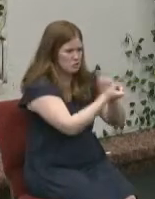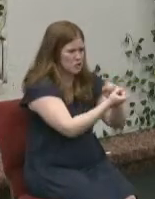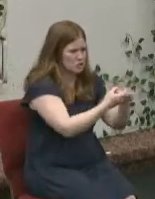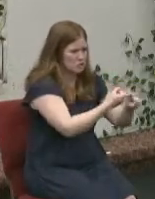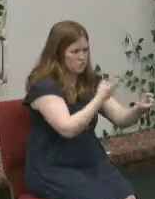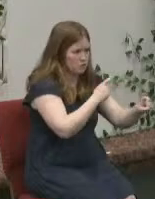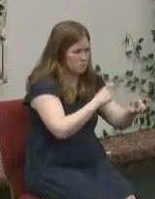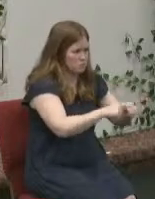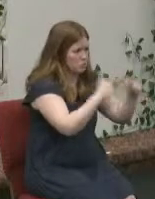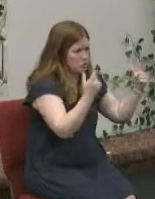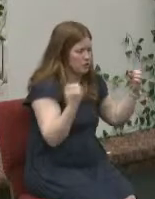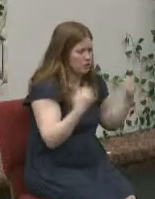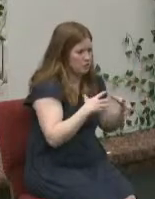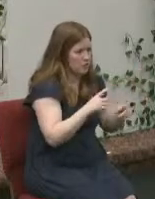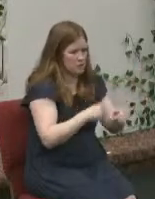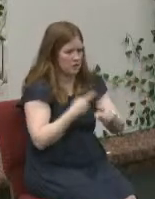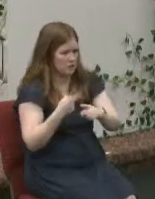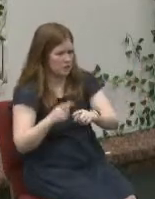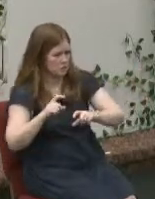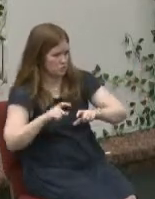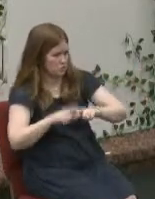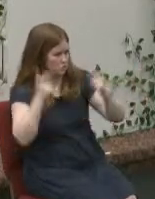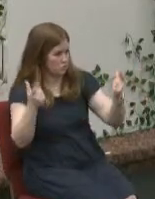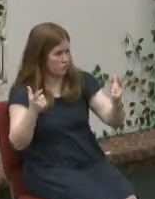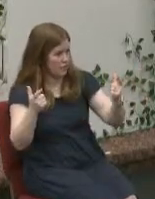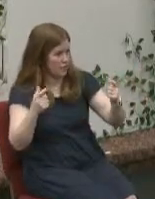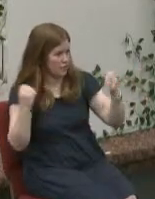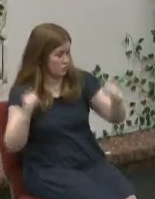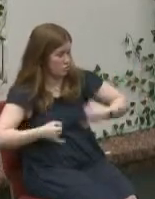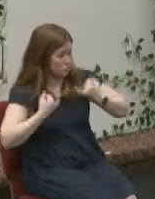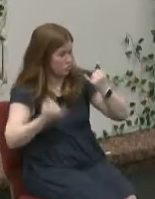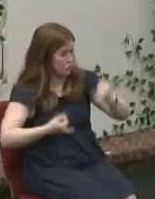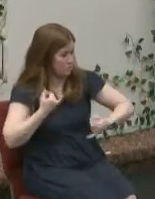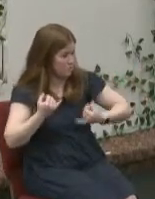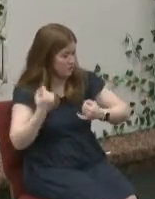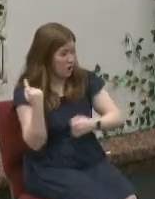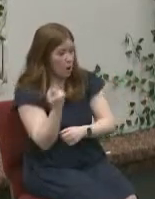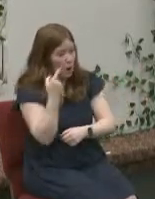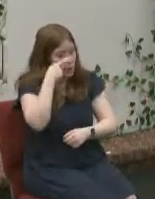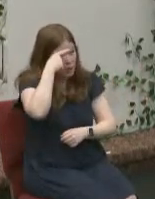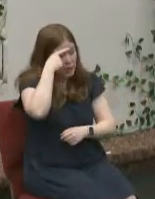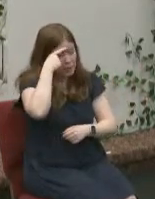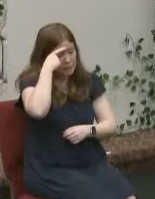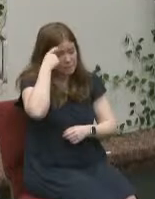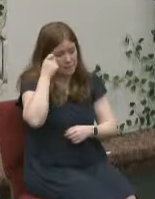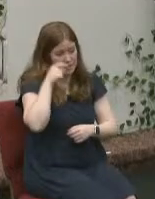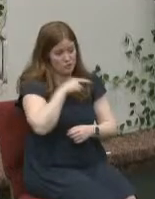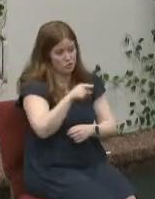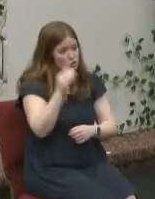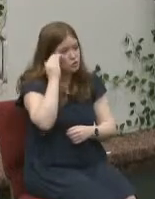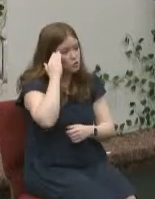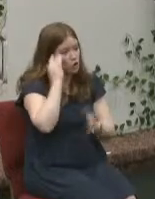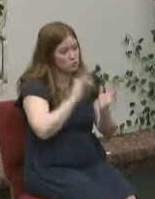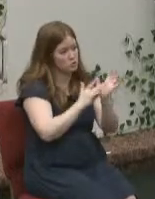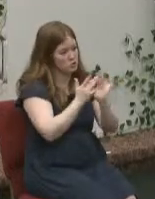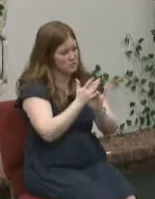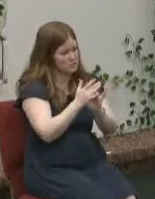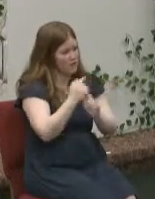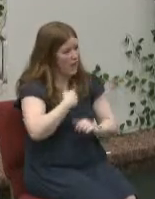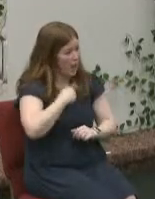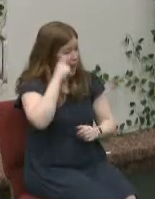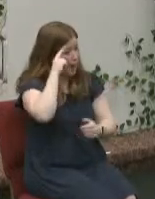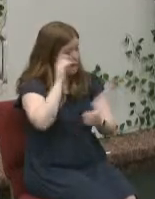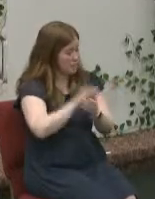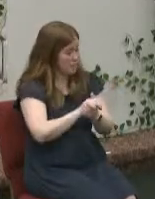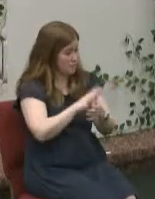only way possible for you no matter what level you're at today is if you know jesus i'm convinced the